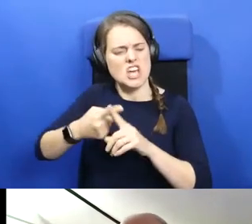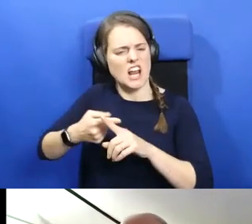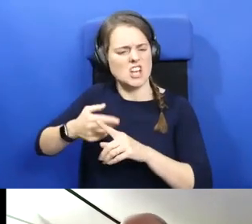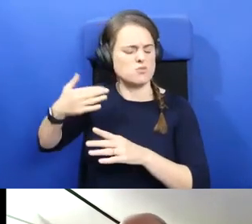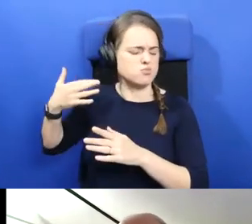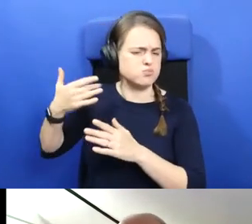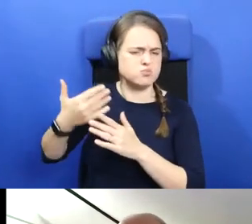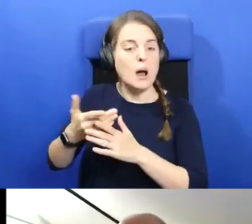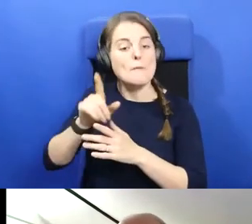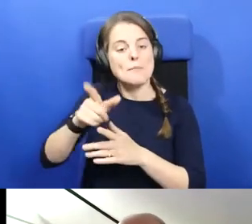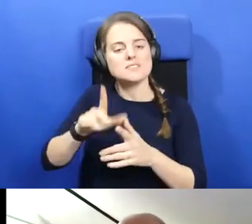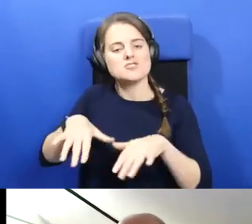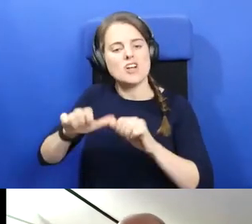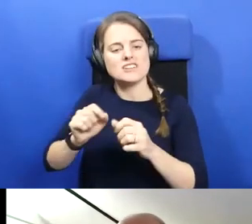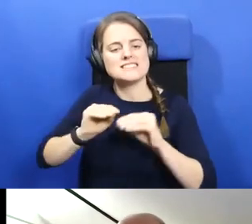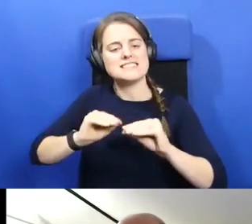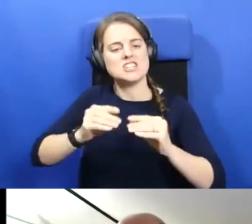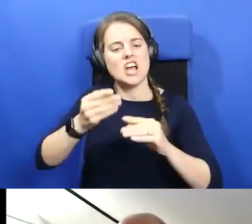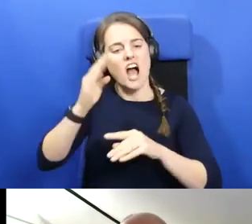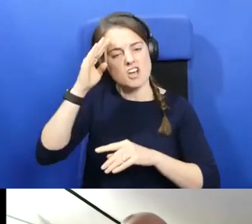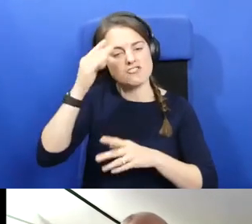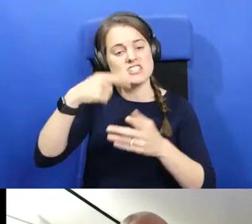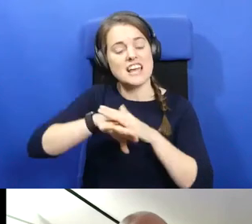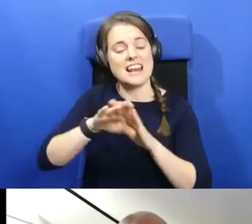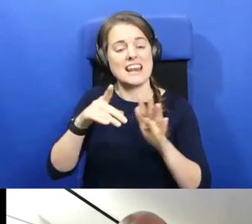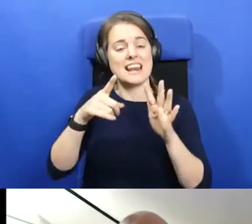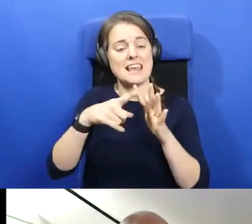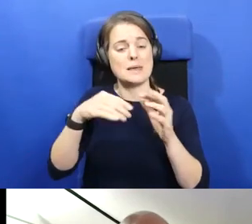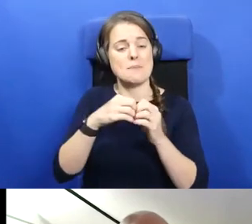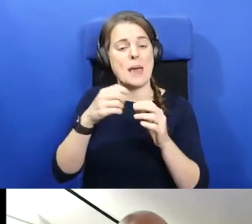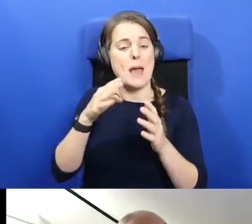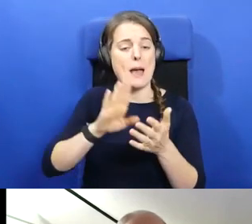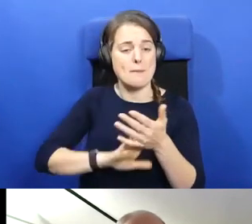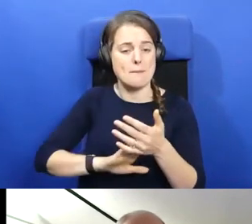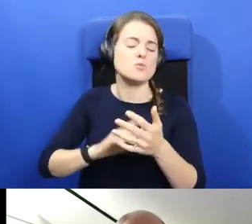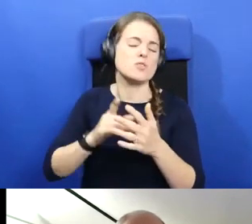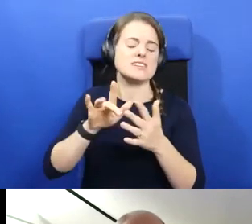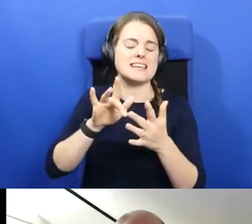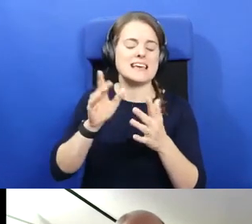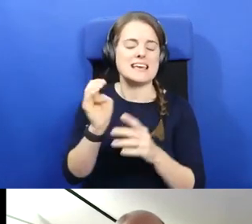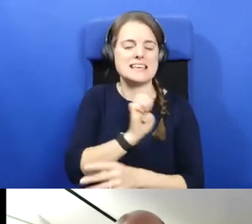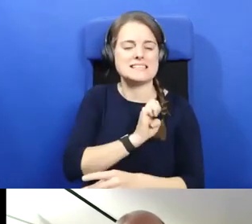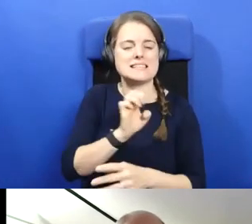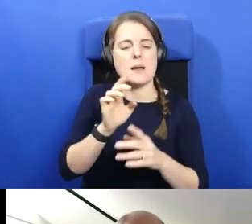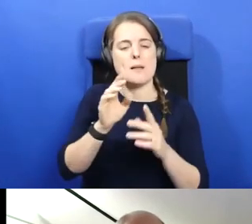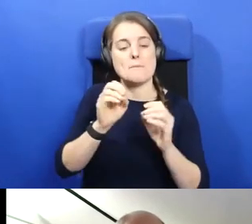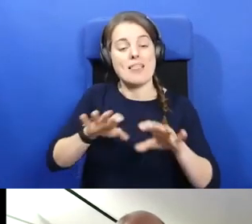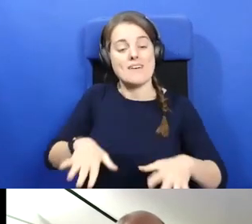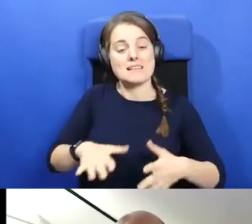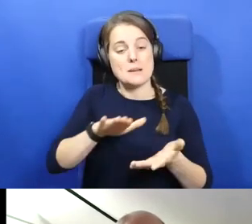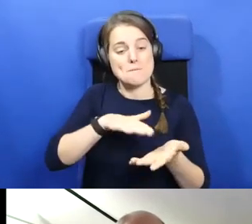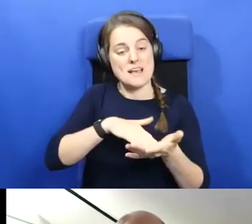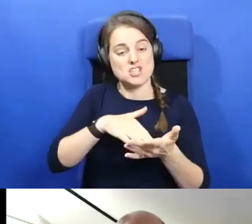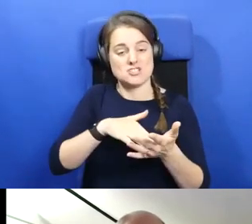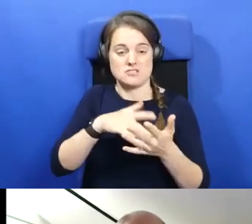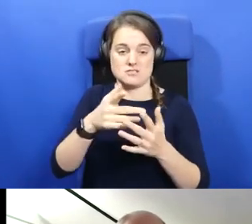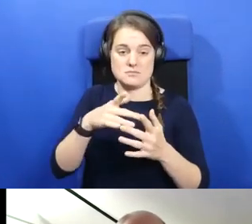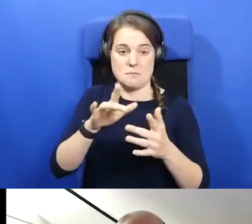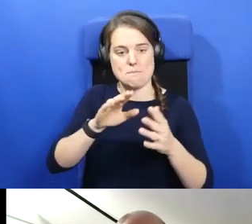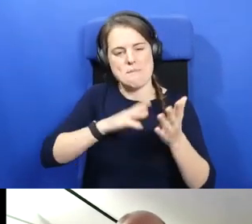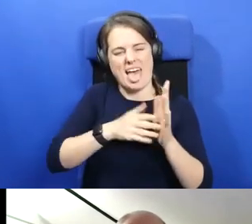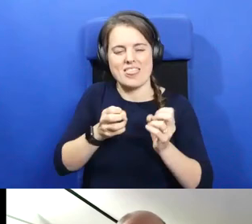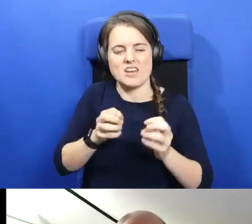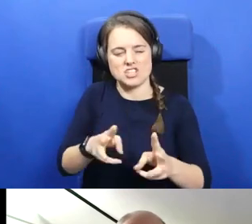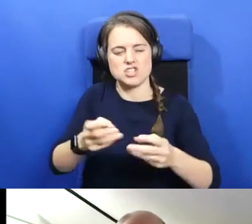Irish in the East Mission Centre of the Methodist Church. And she founded Thoris, which I'm sure many of you are familiar